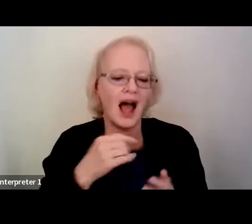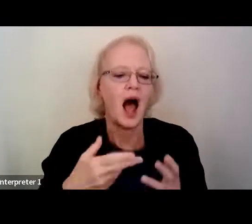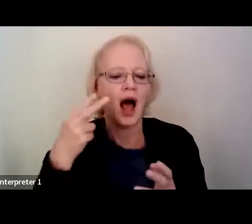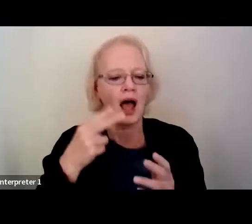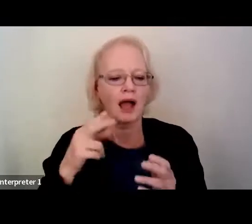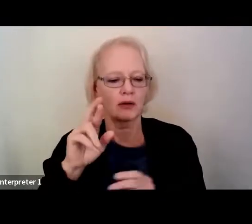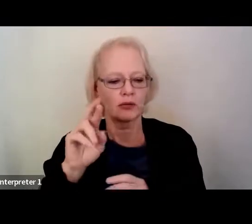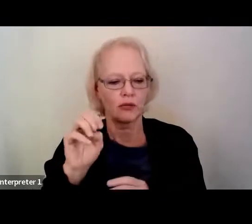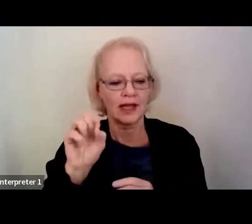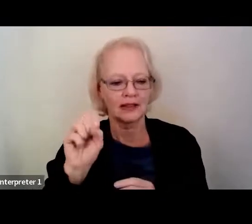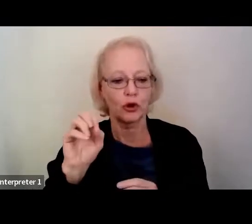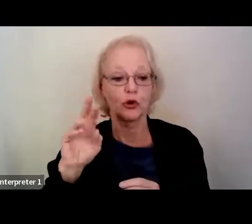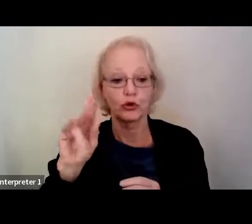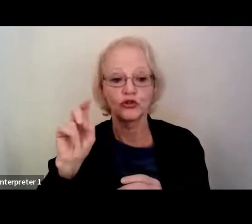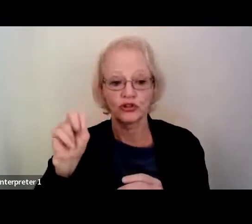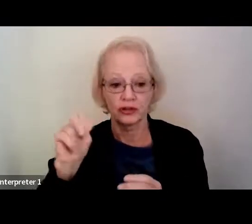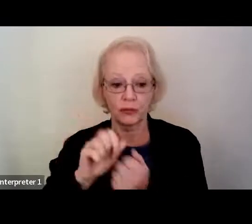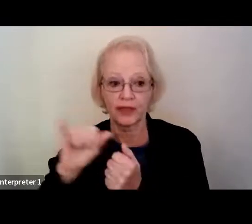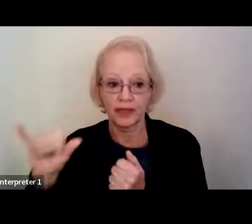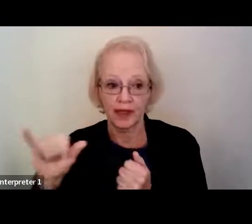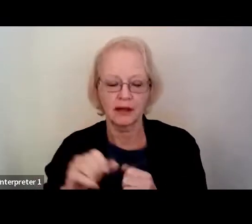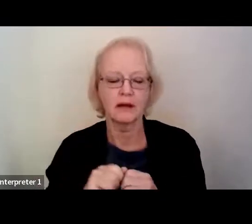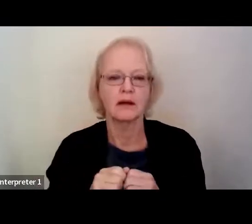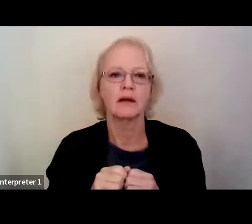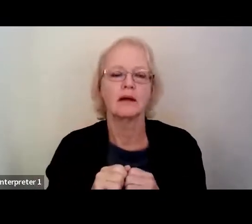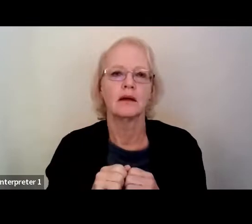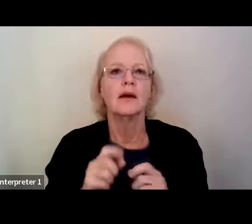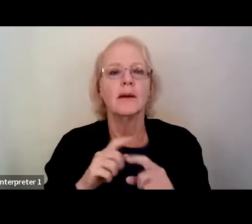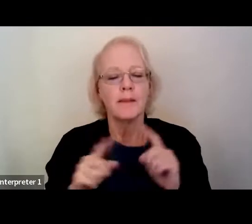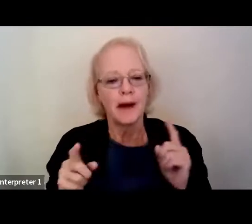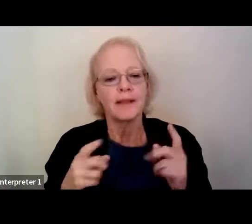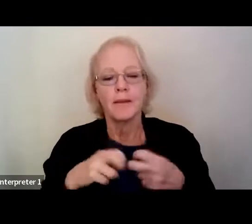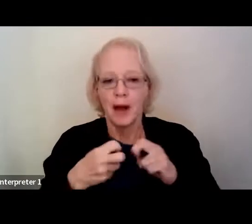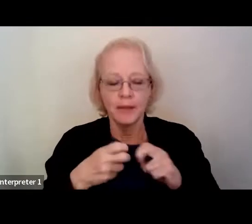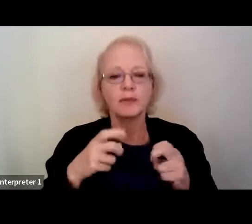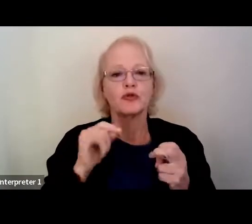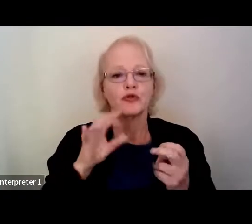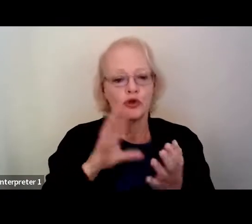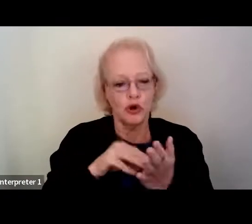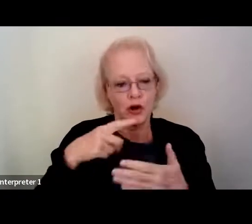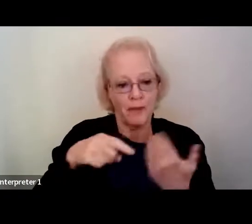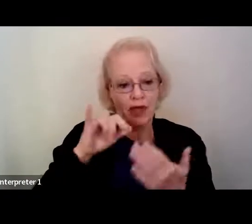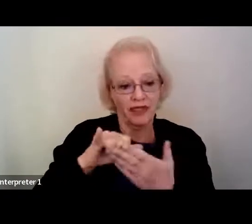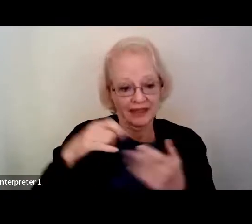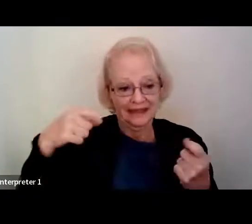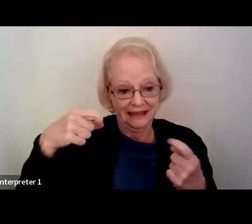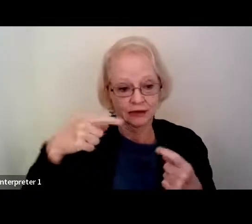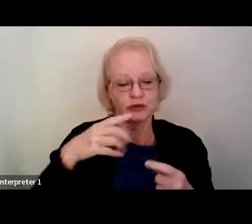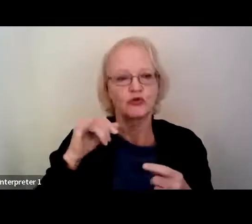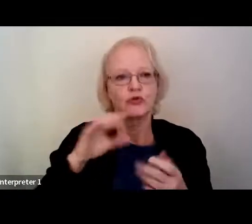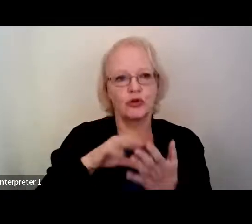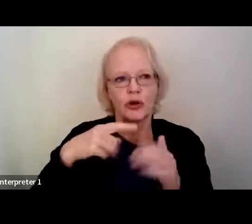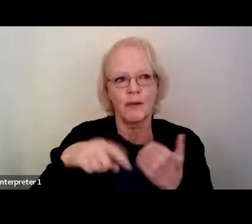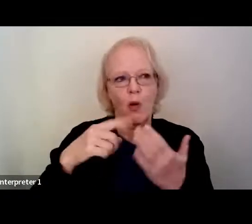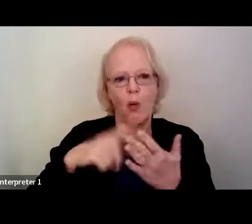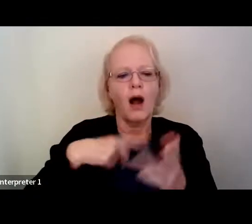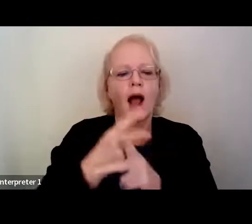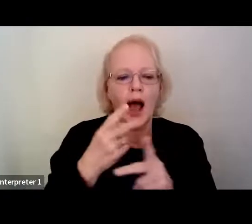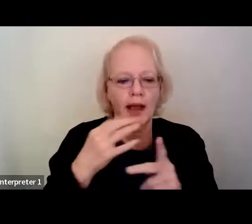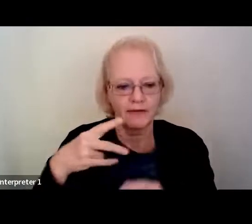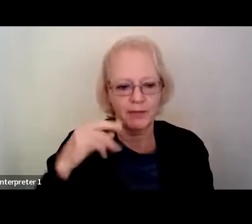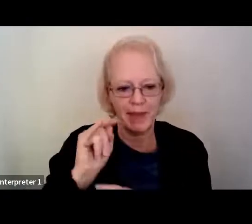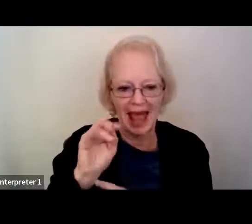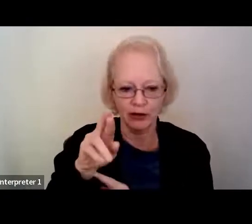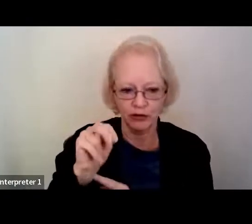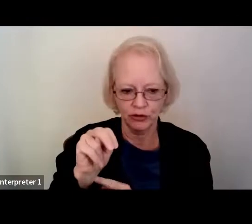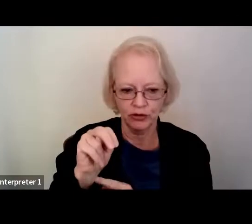But the downside is that to learn about those signals and to learn about what kinds of patterns you can leverage, you do